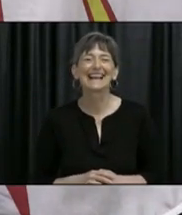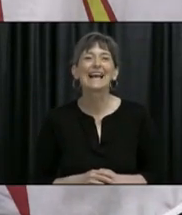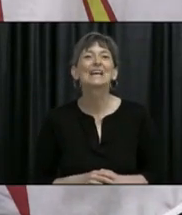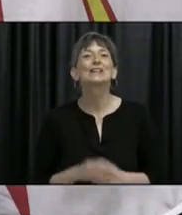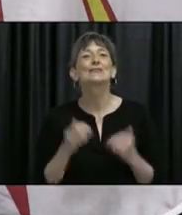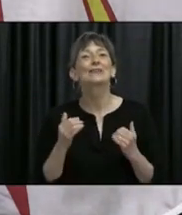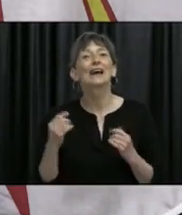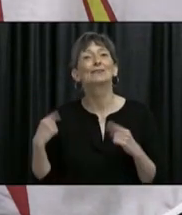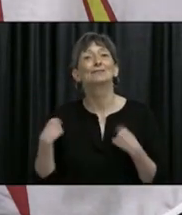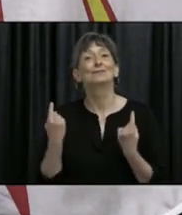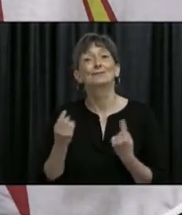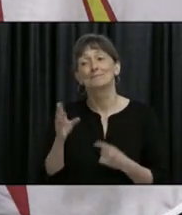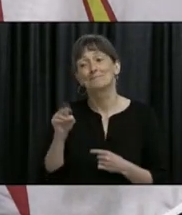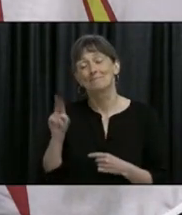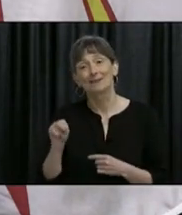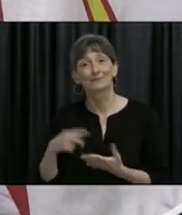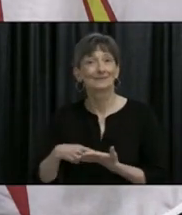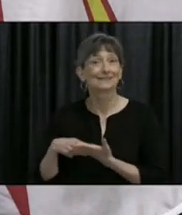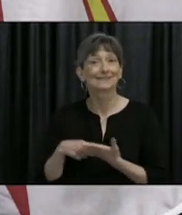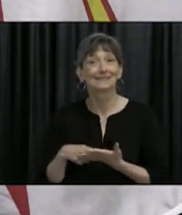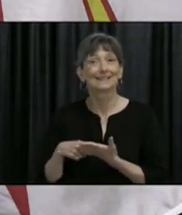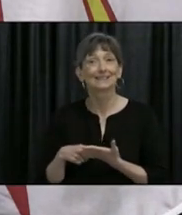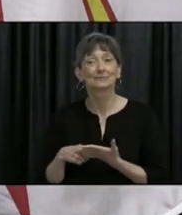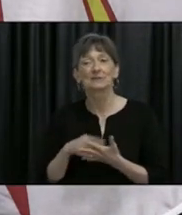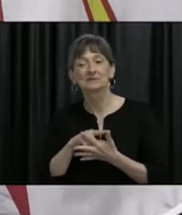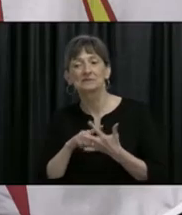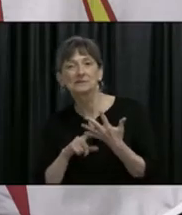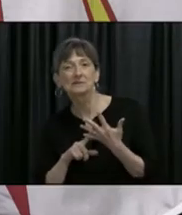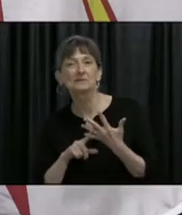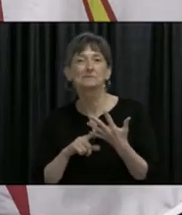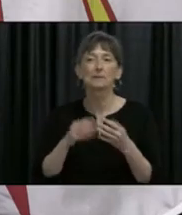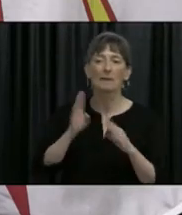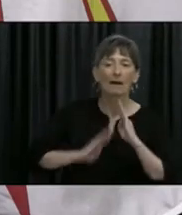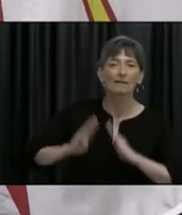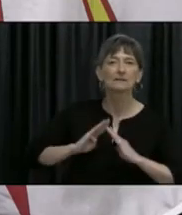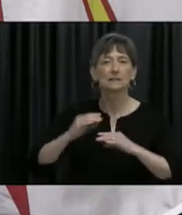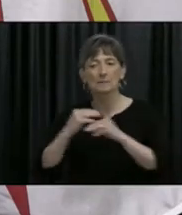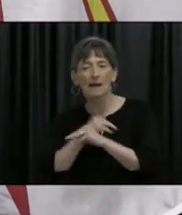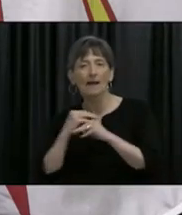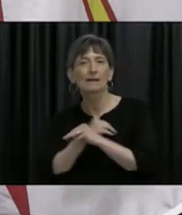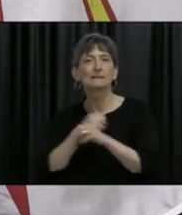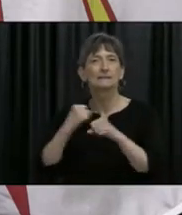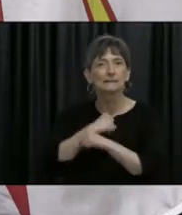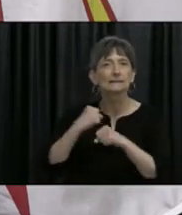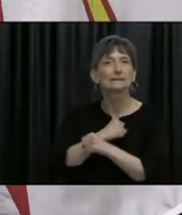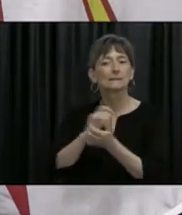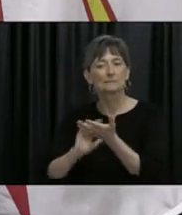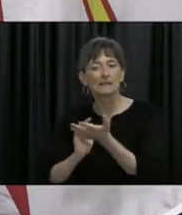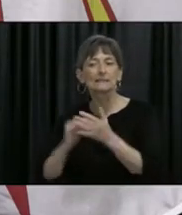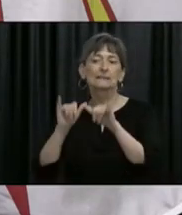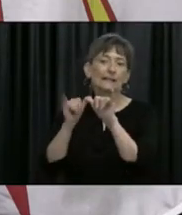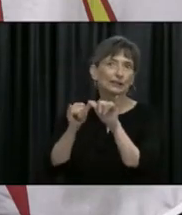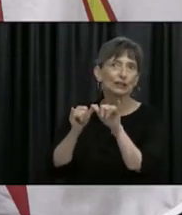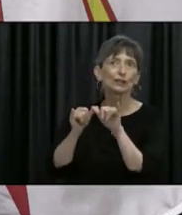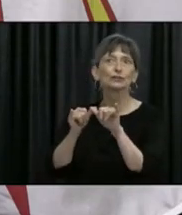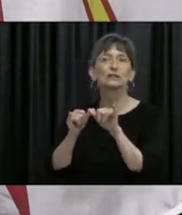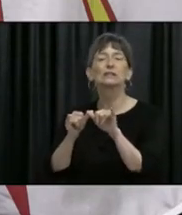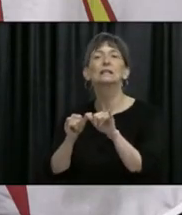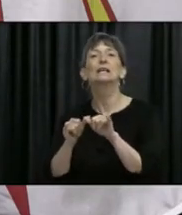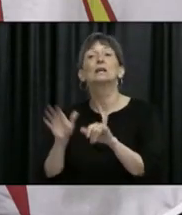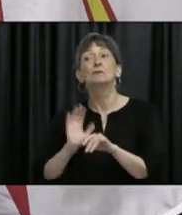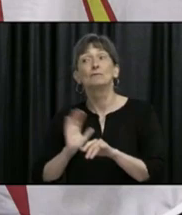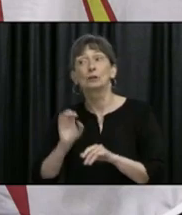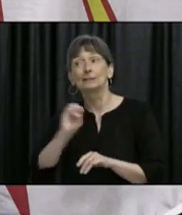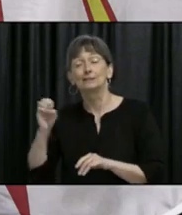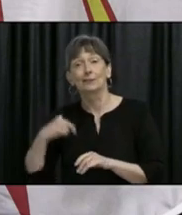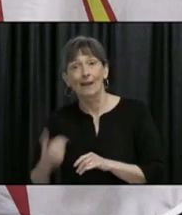University. So, this is from disciplines of biology, math, statistics, and medicine, from engineering from University of Toronto, Eastern